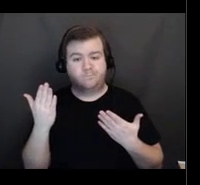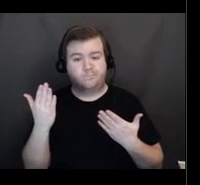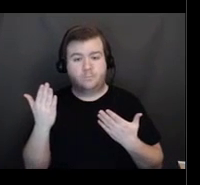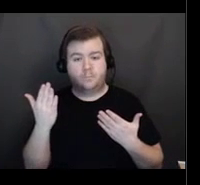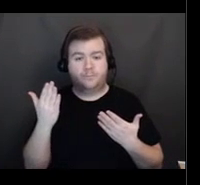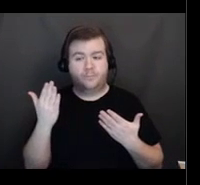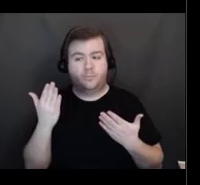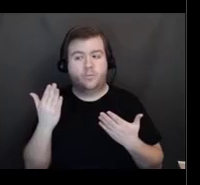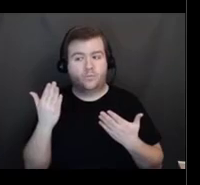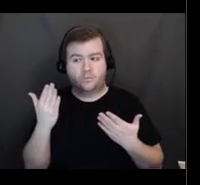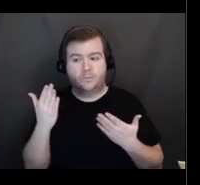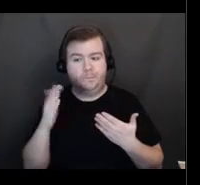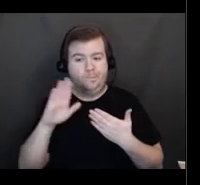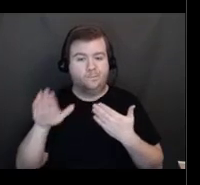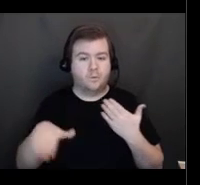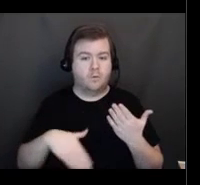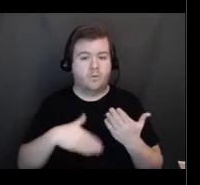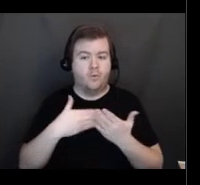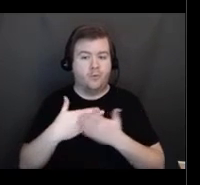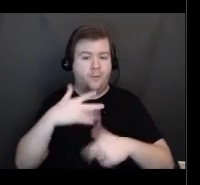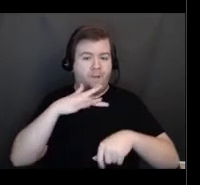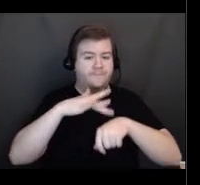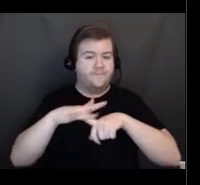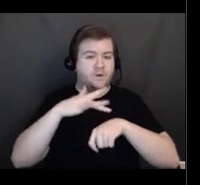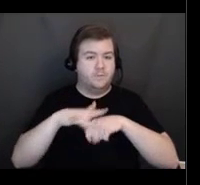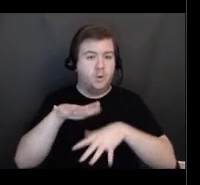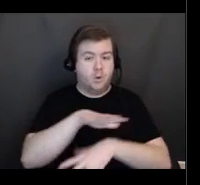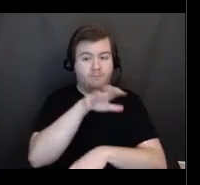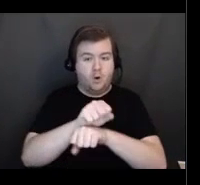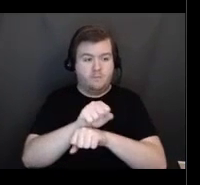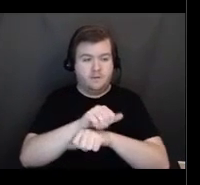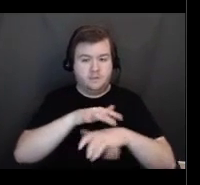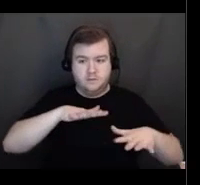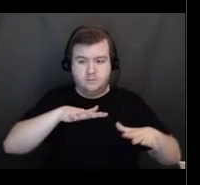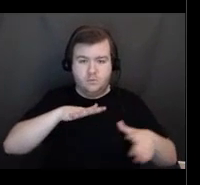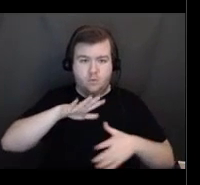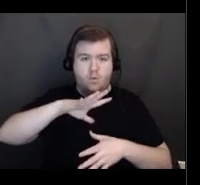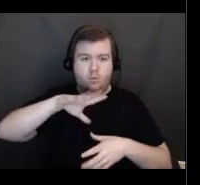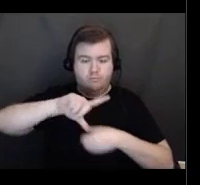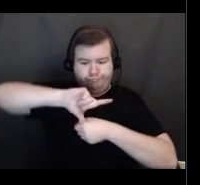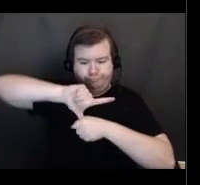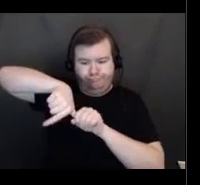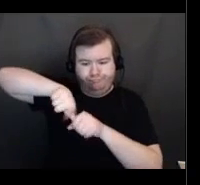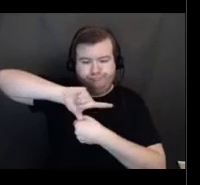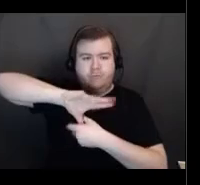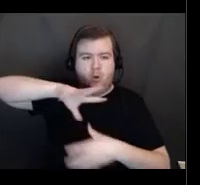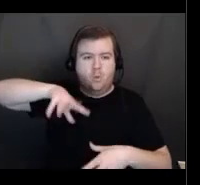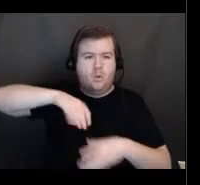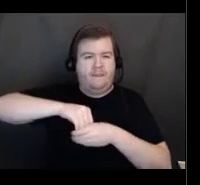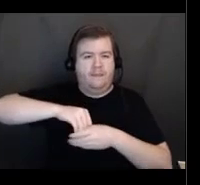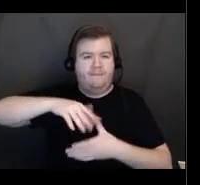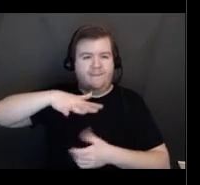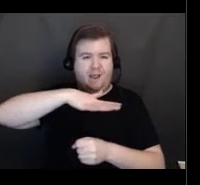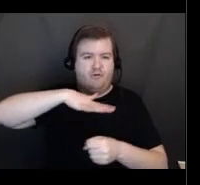vaccine appointments within that search area.